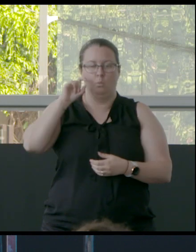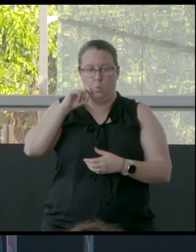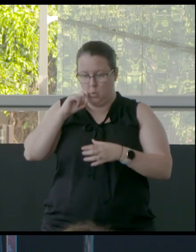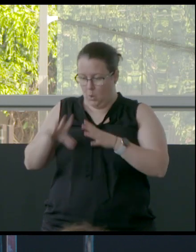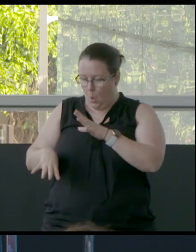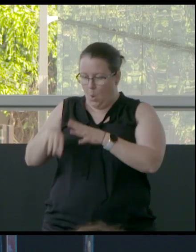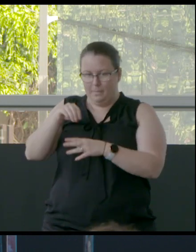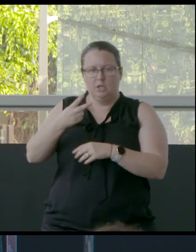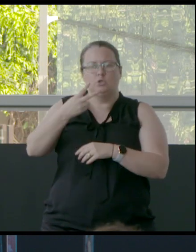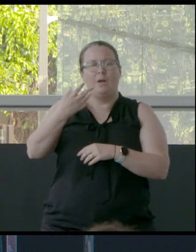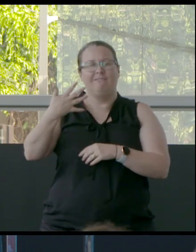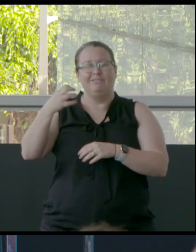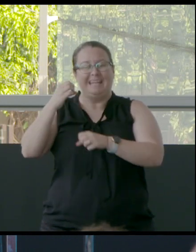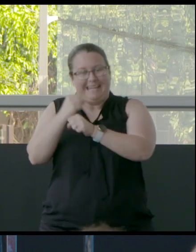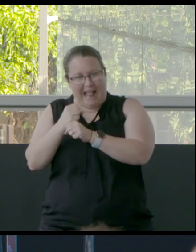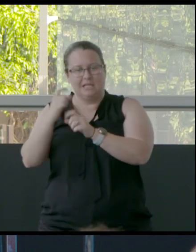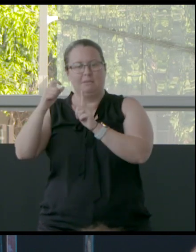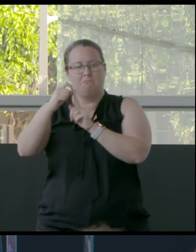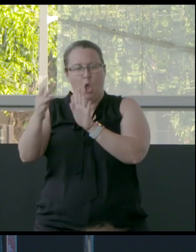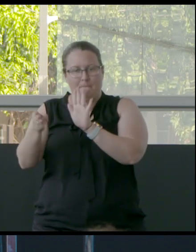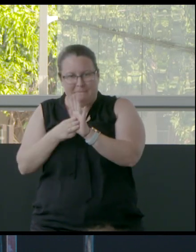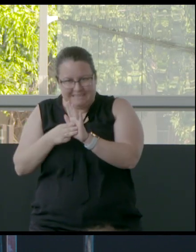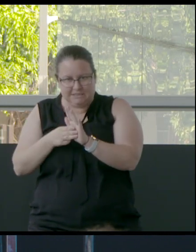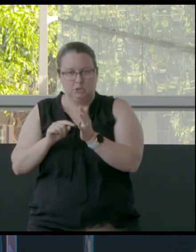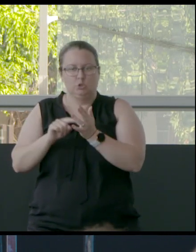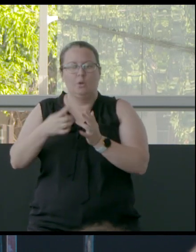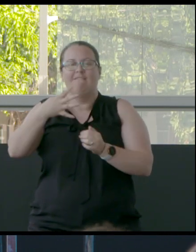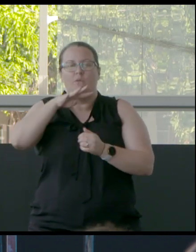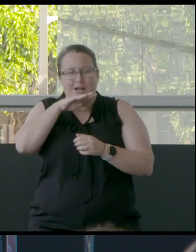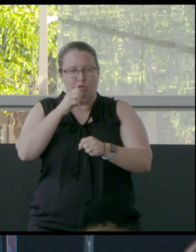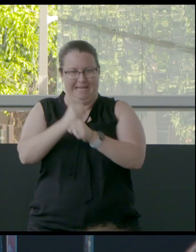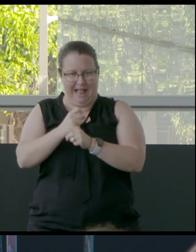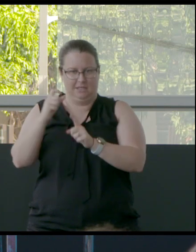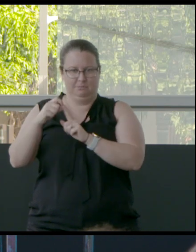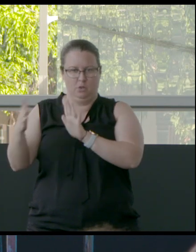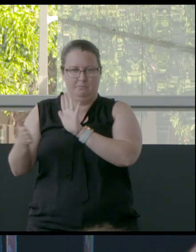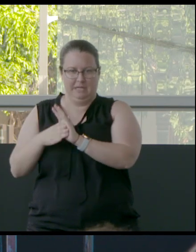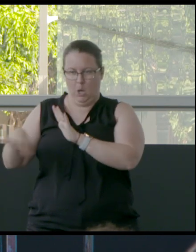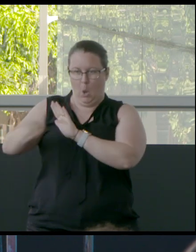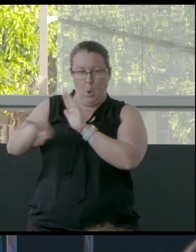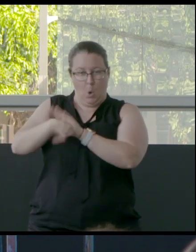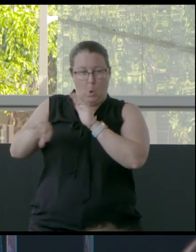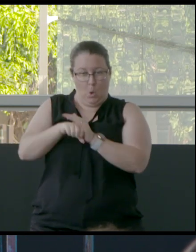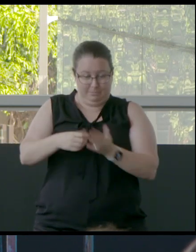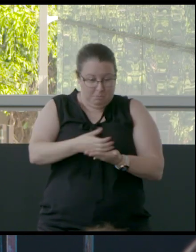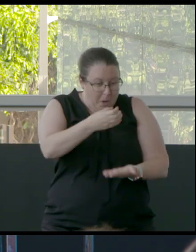250 gallons per minute to 400 gallons. You know, this should be illegal.